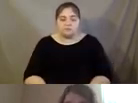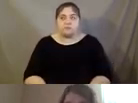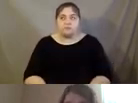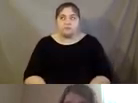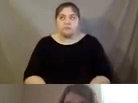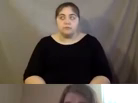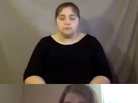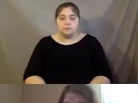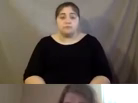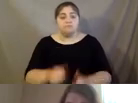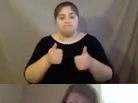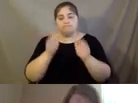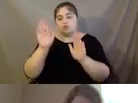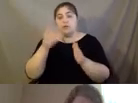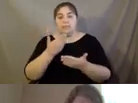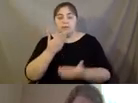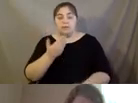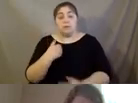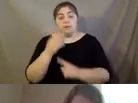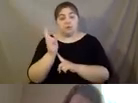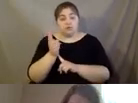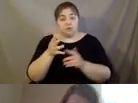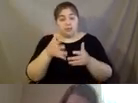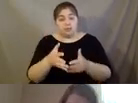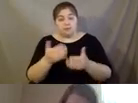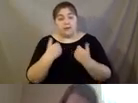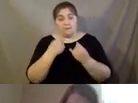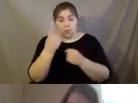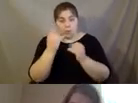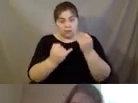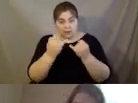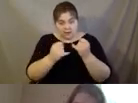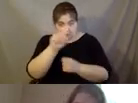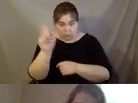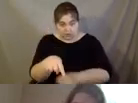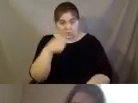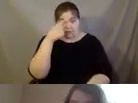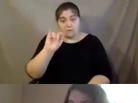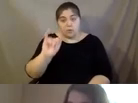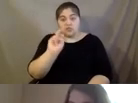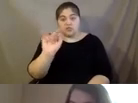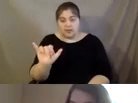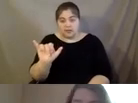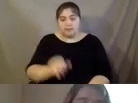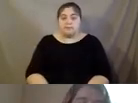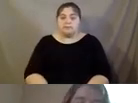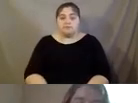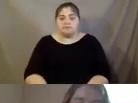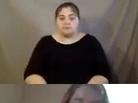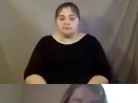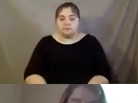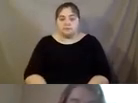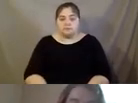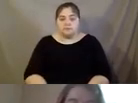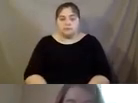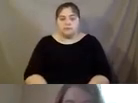Great. Thanks. So we have two minutes left and we have one last question for Jenny C. Um, it is, how